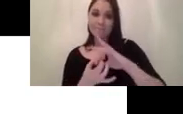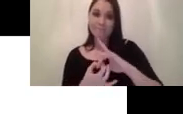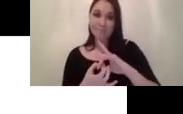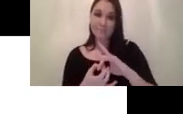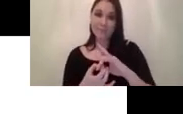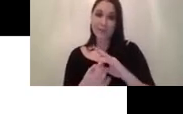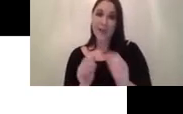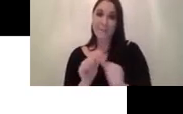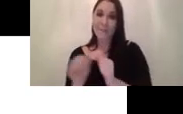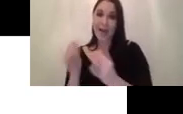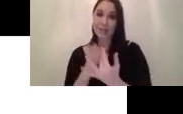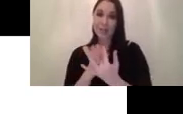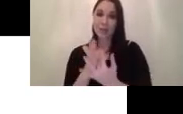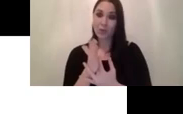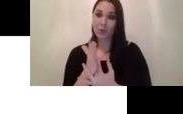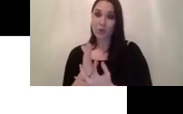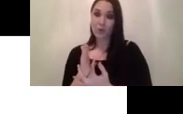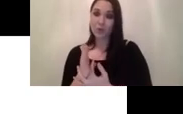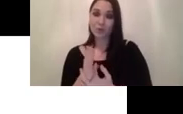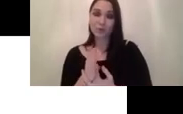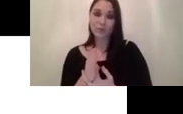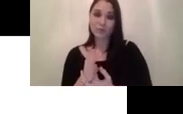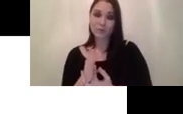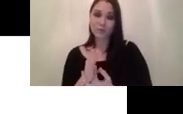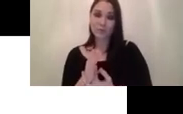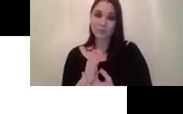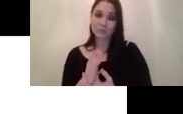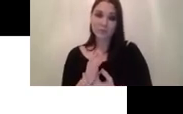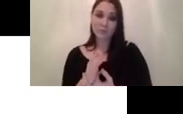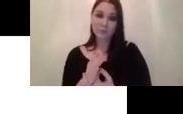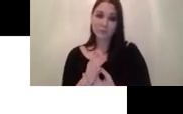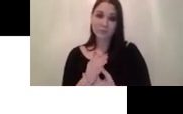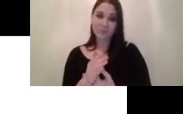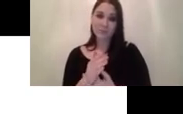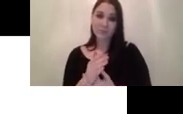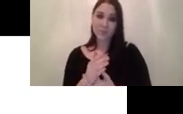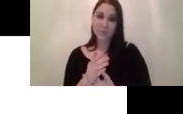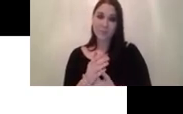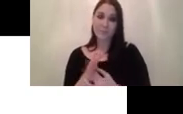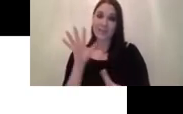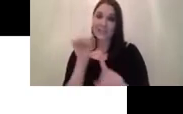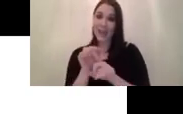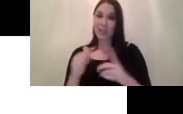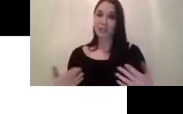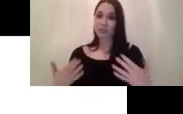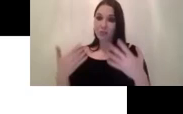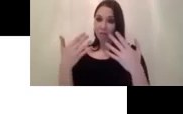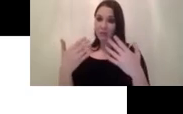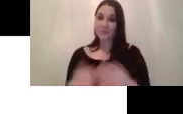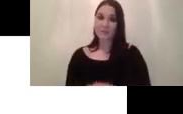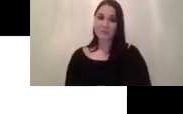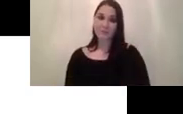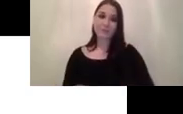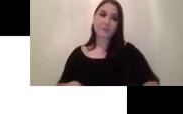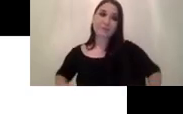through to the classification regression stage to get the final detection results more